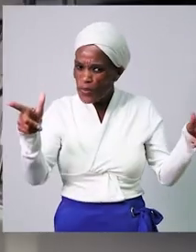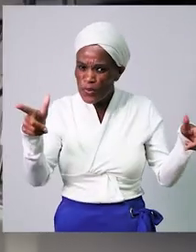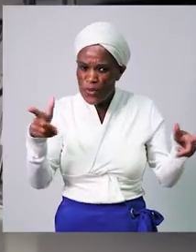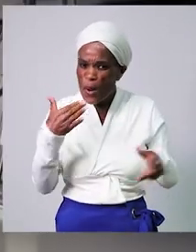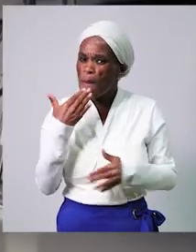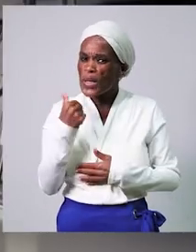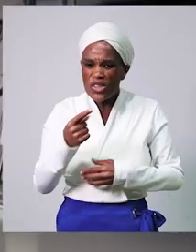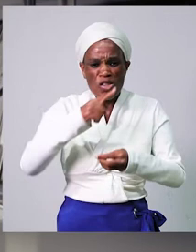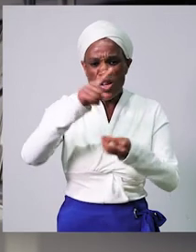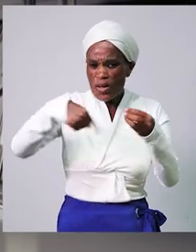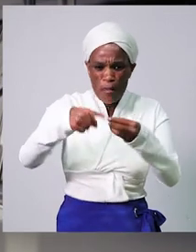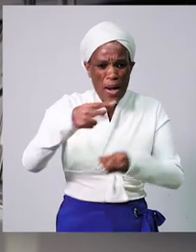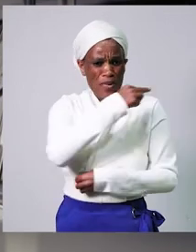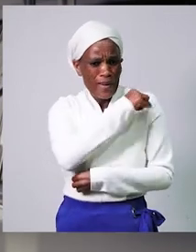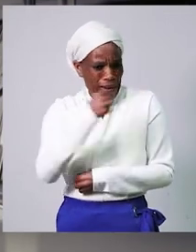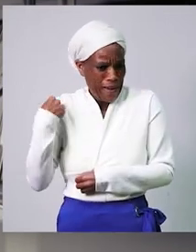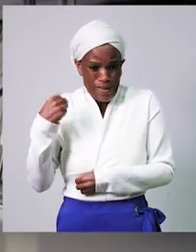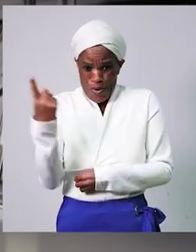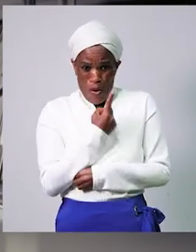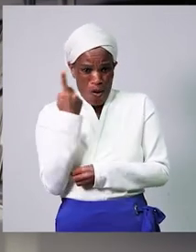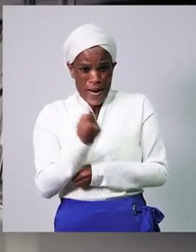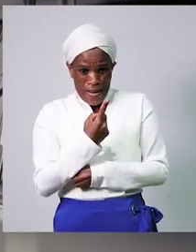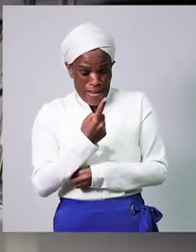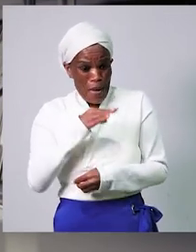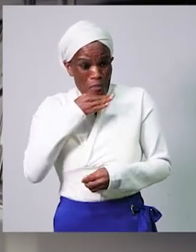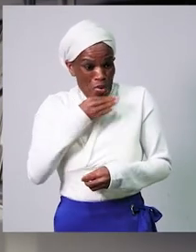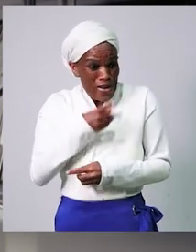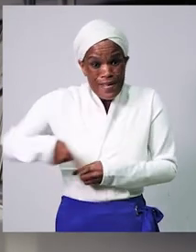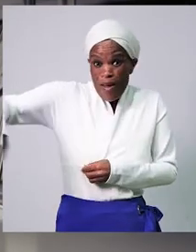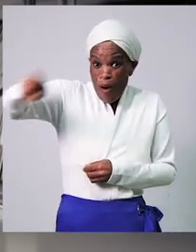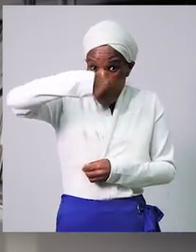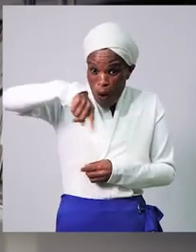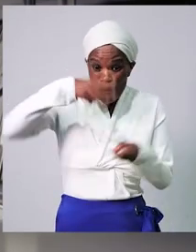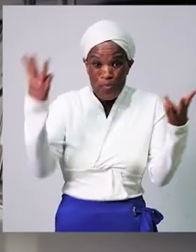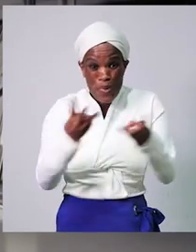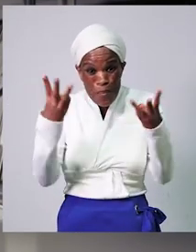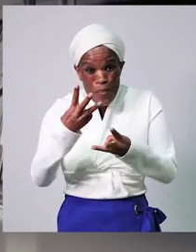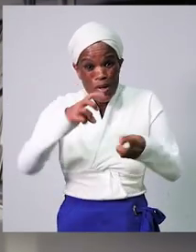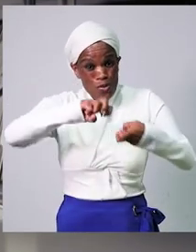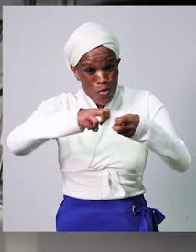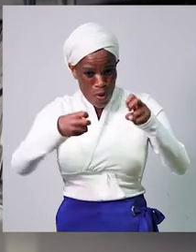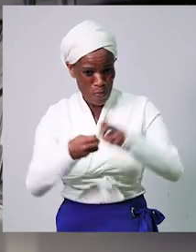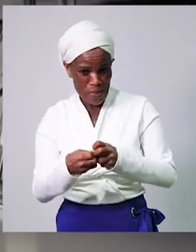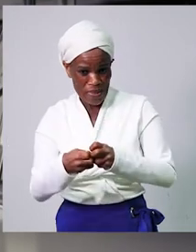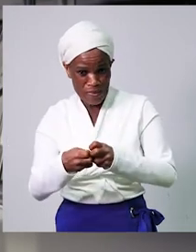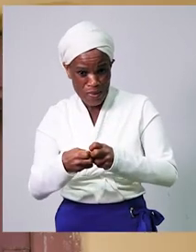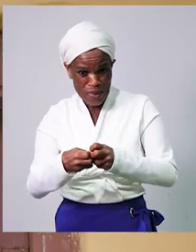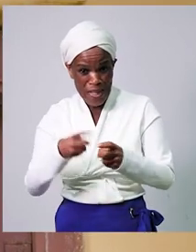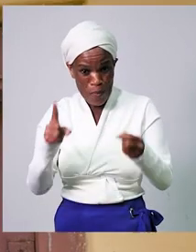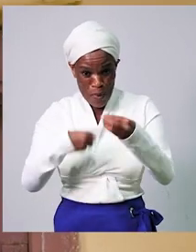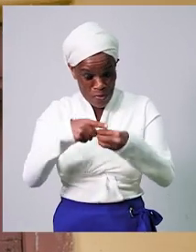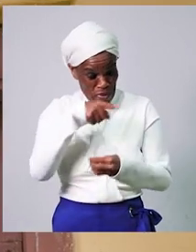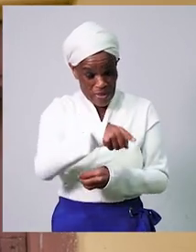just about us as child. That's our old baby. We have to our part with this virus now.